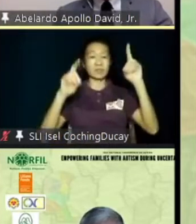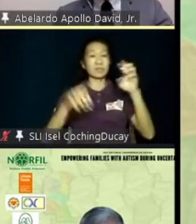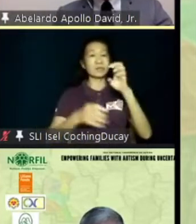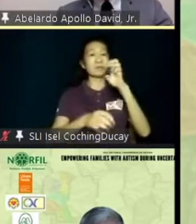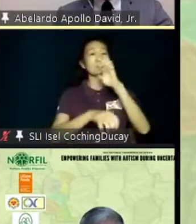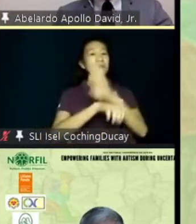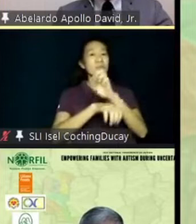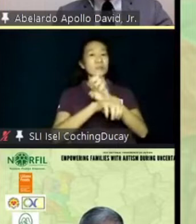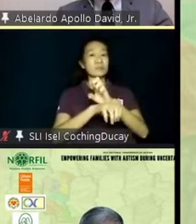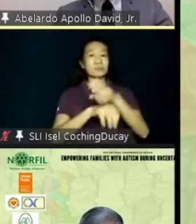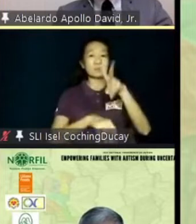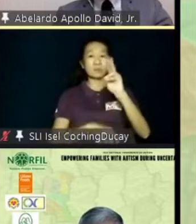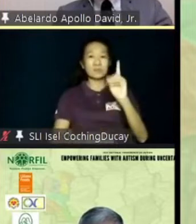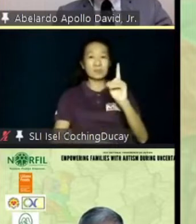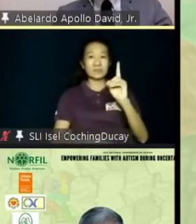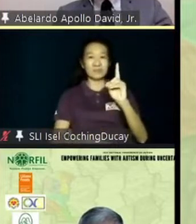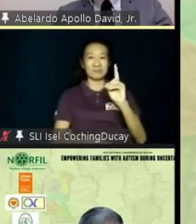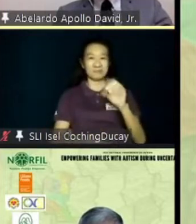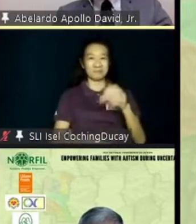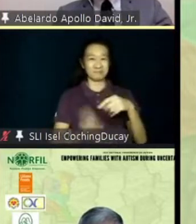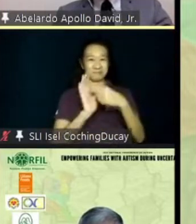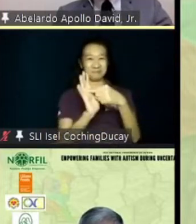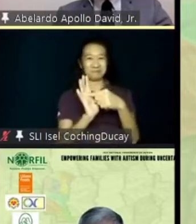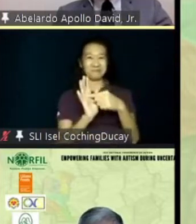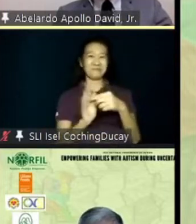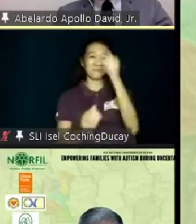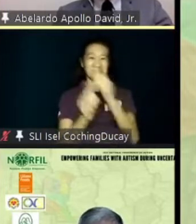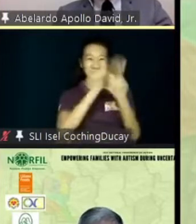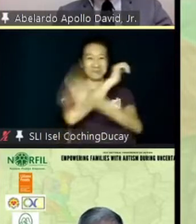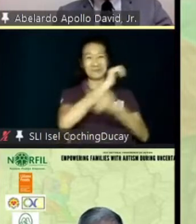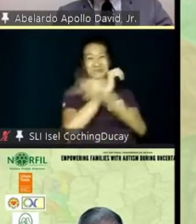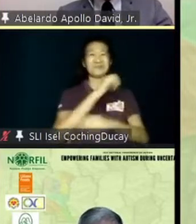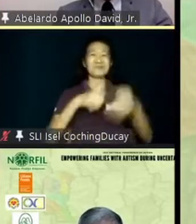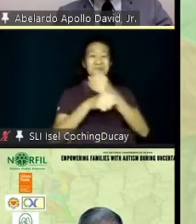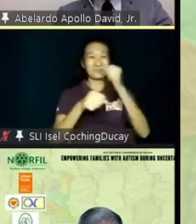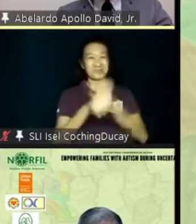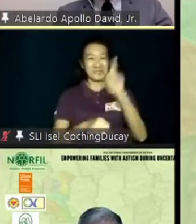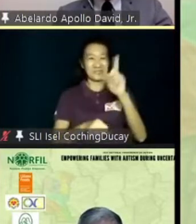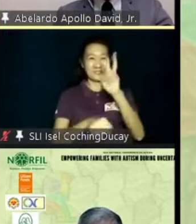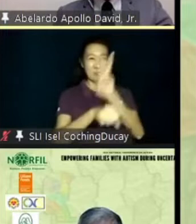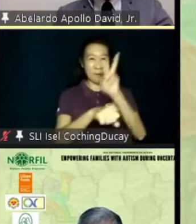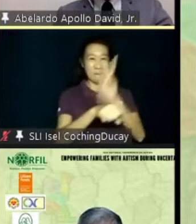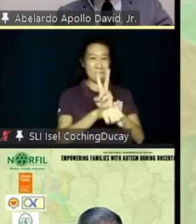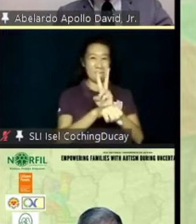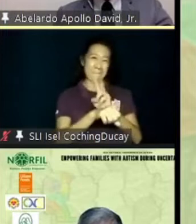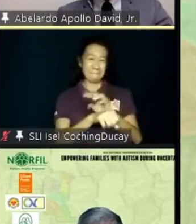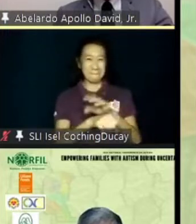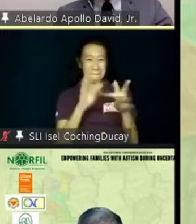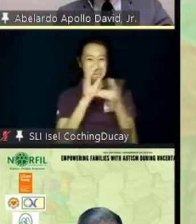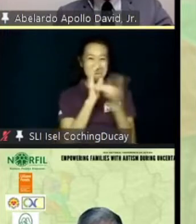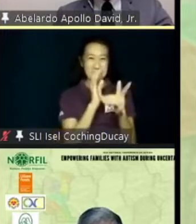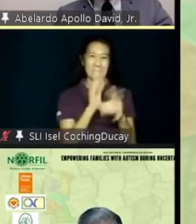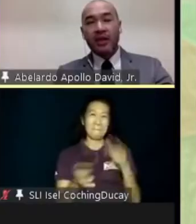of PWDs. It mandates every province to establish at least one vocational and technical school for